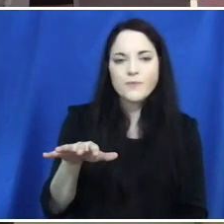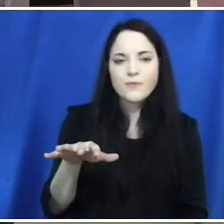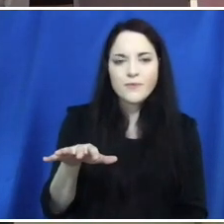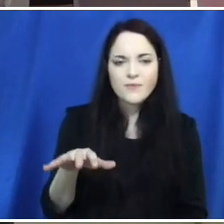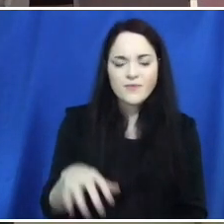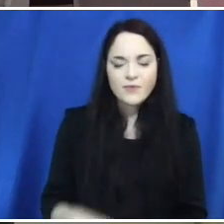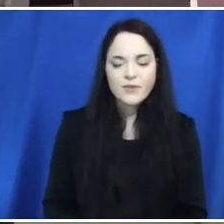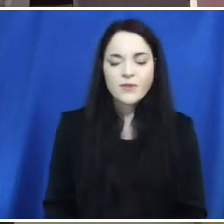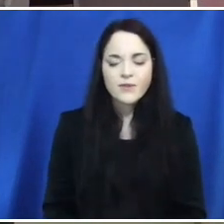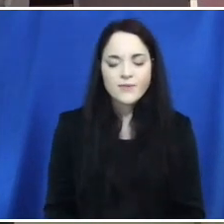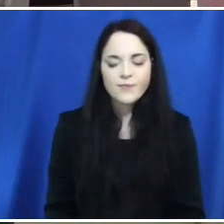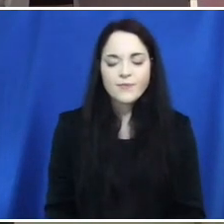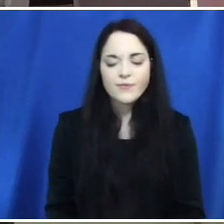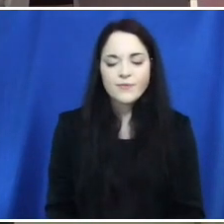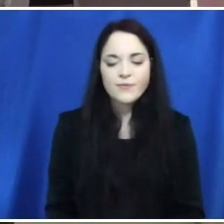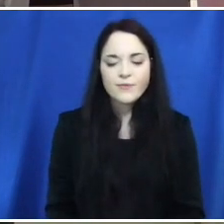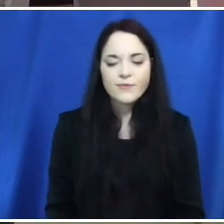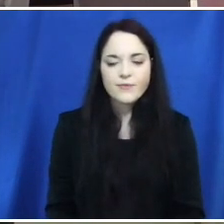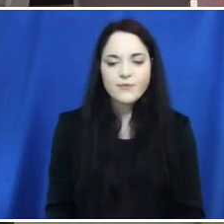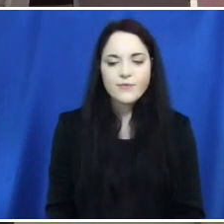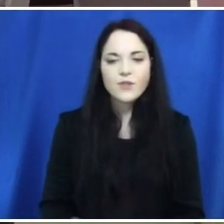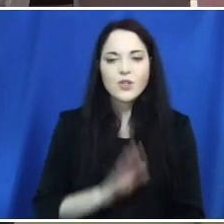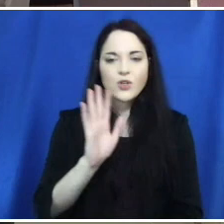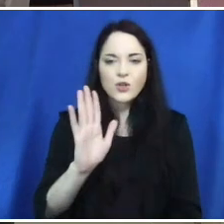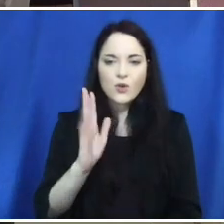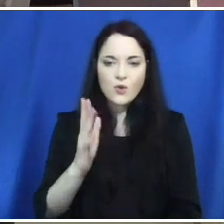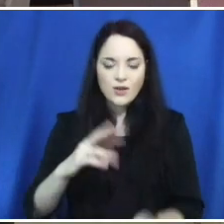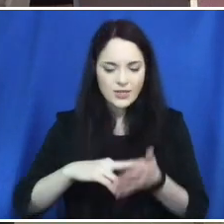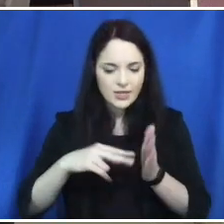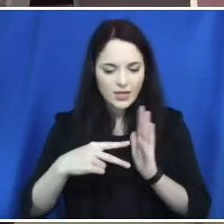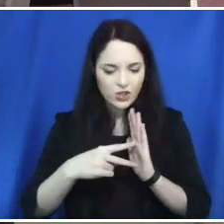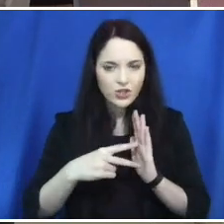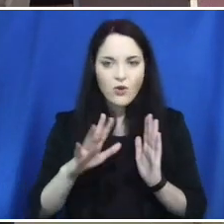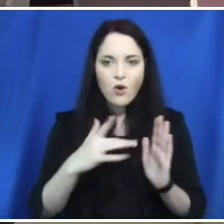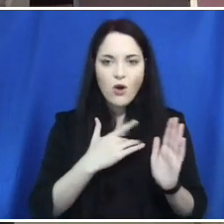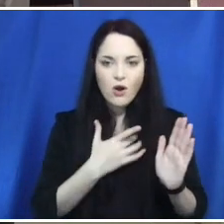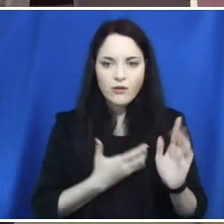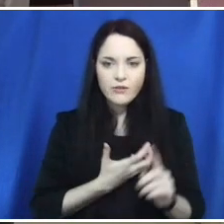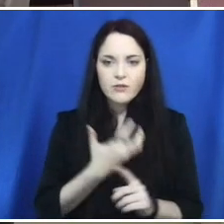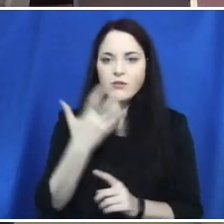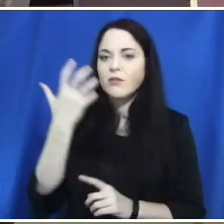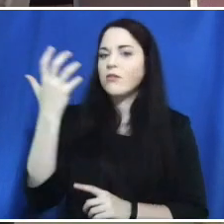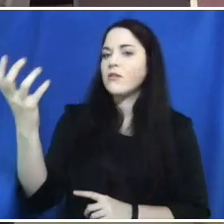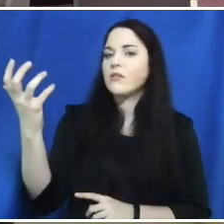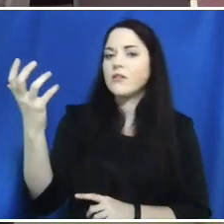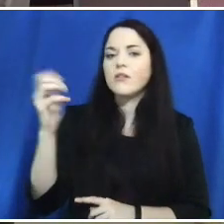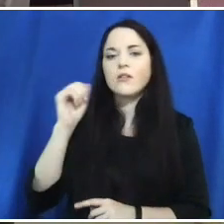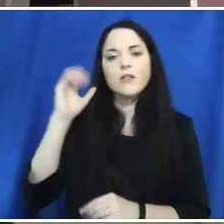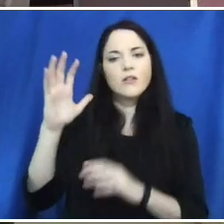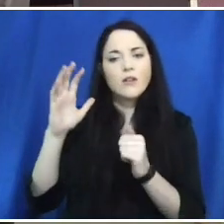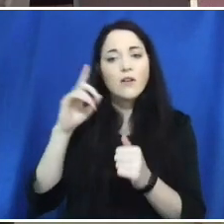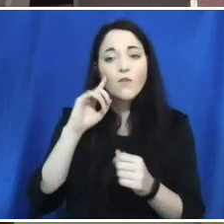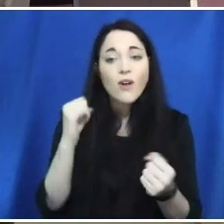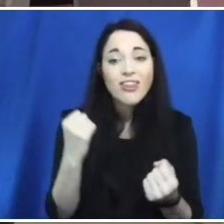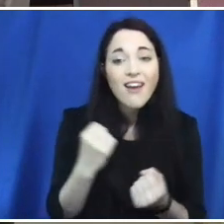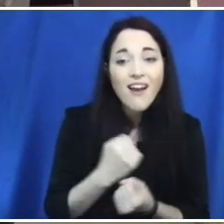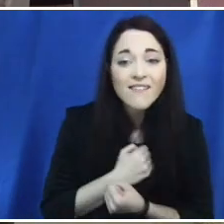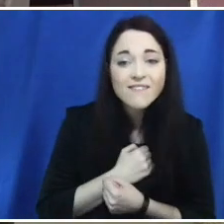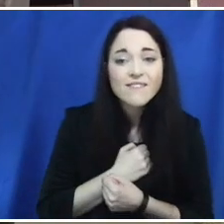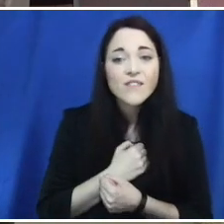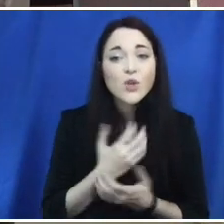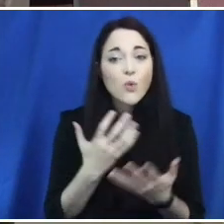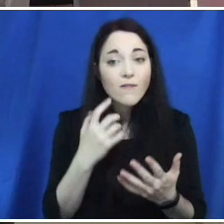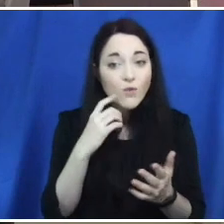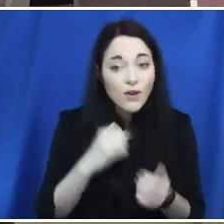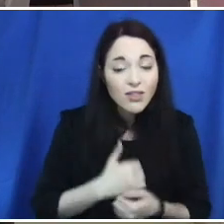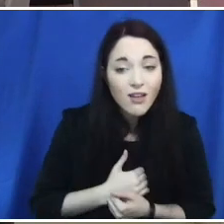State the intentions of your heart to the God of your understanding. Intentions for love, intentions for life,